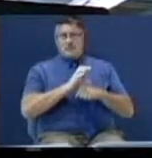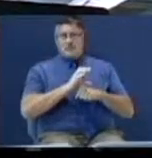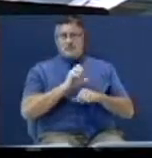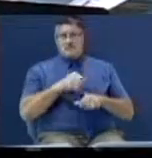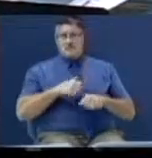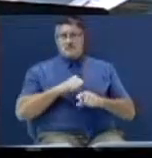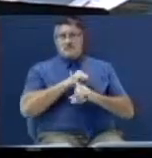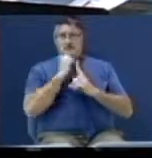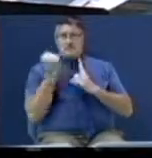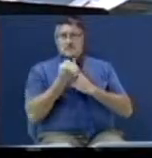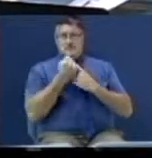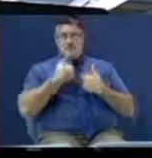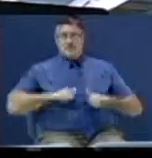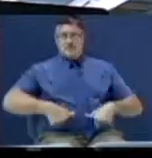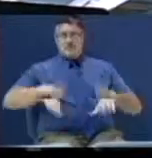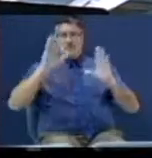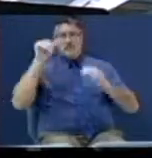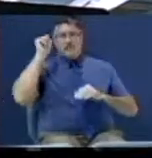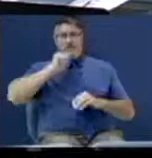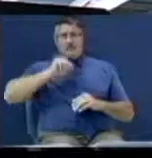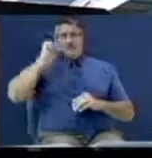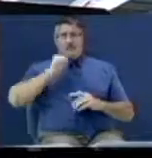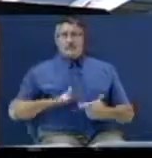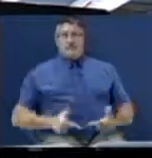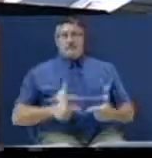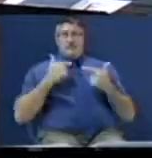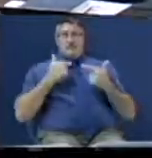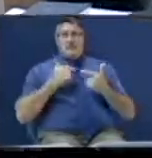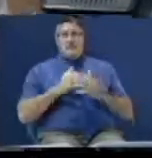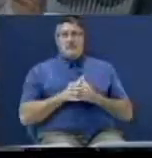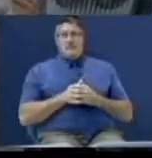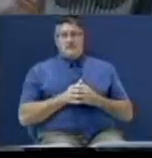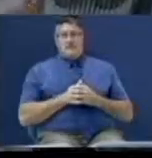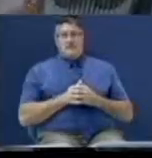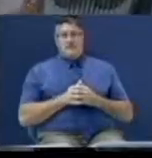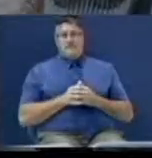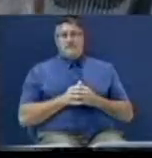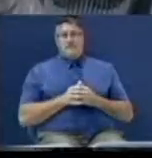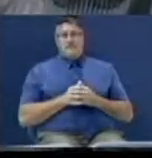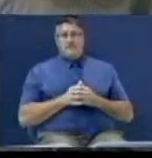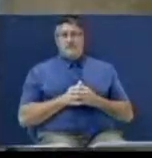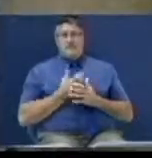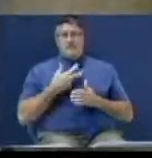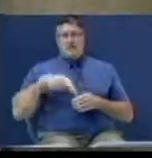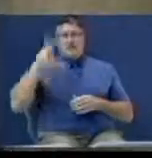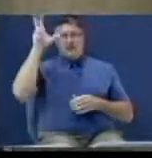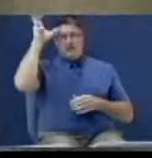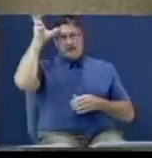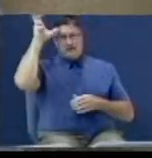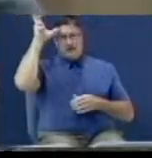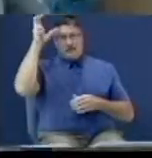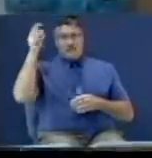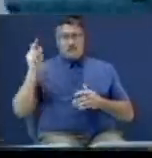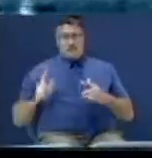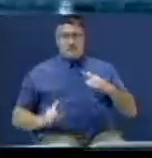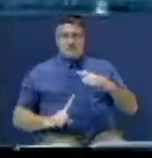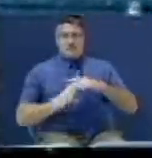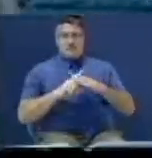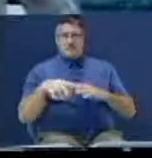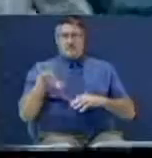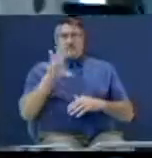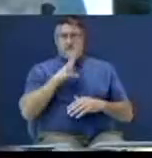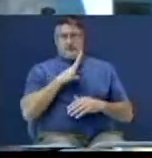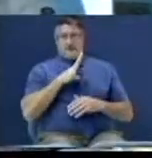situation every day of my life, and I allow it, let the devil come in and bang.